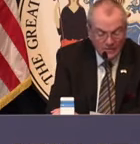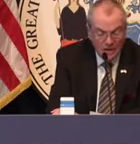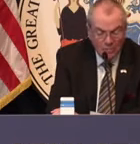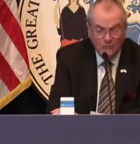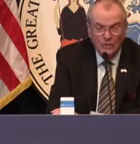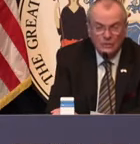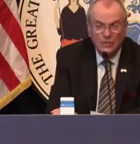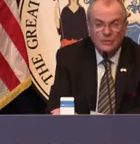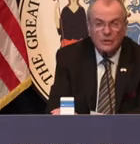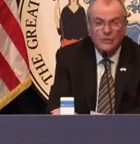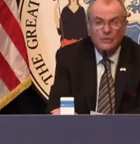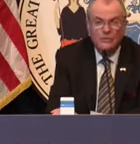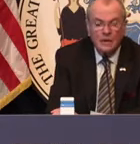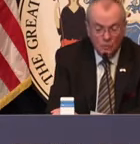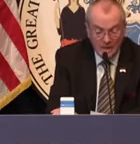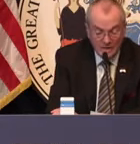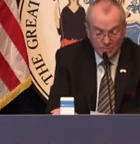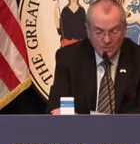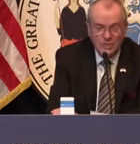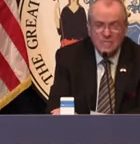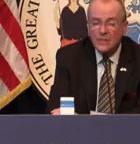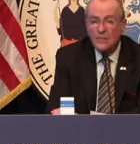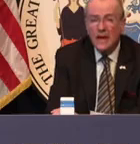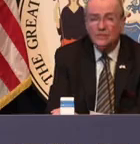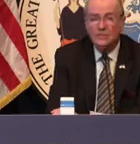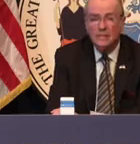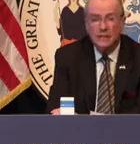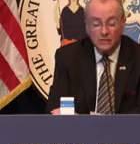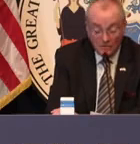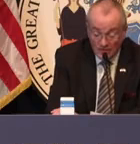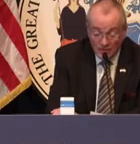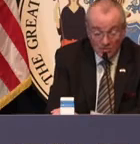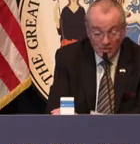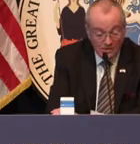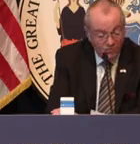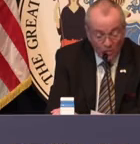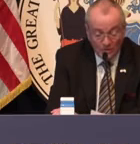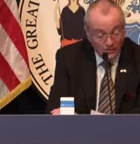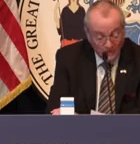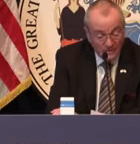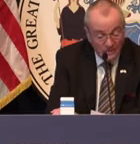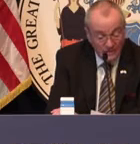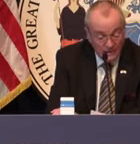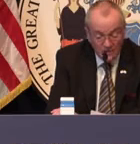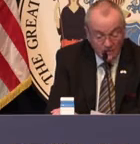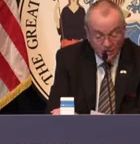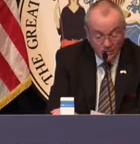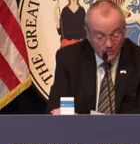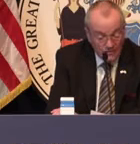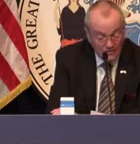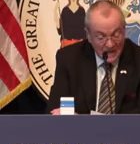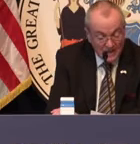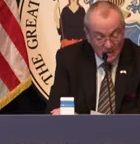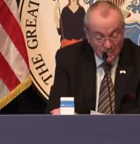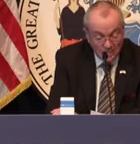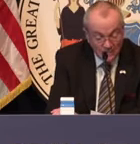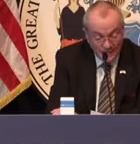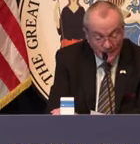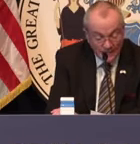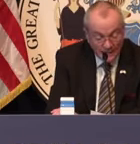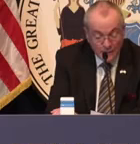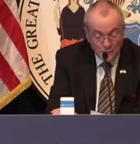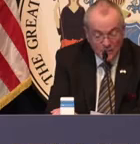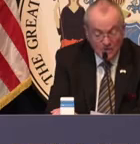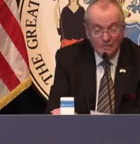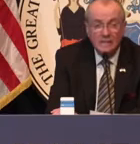This now brings our total statewide number to 10,747, which is almost unfathomable.